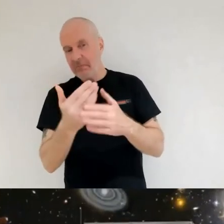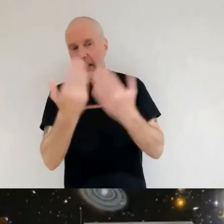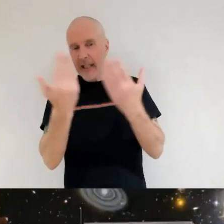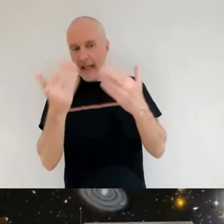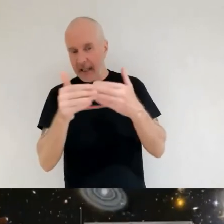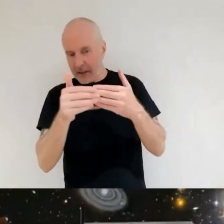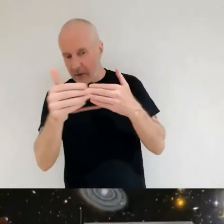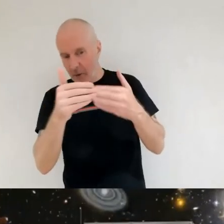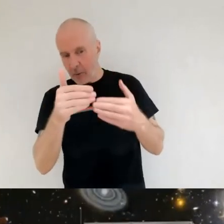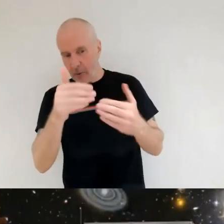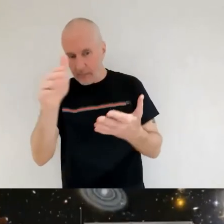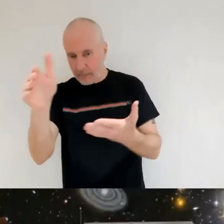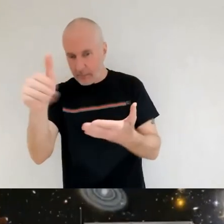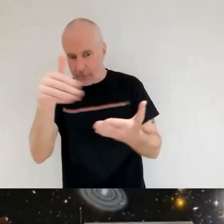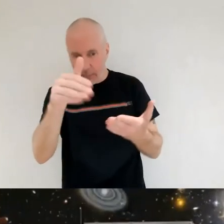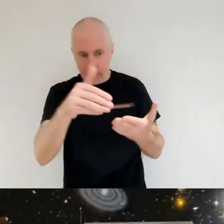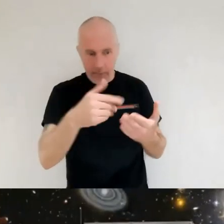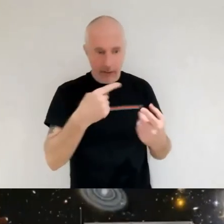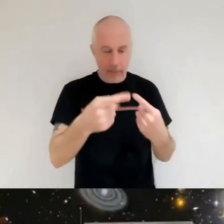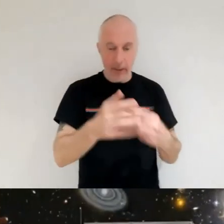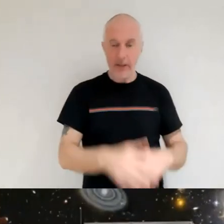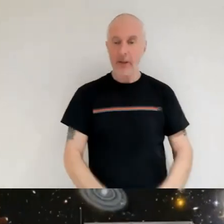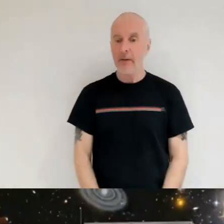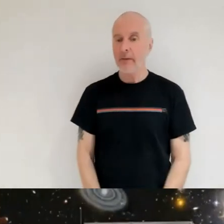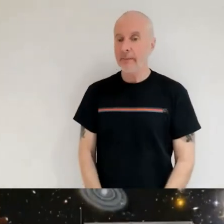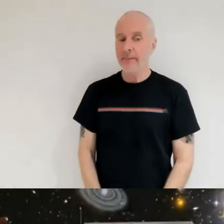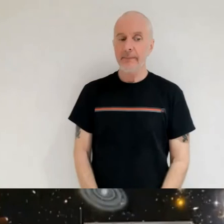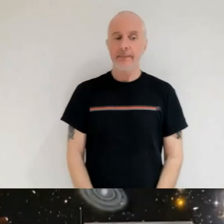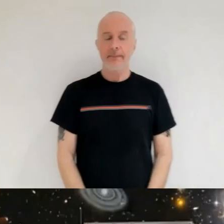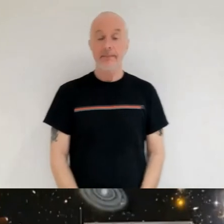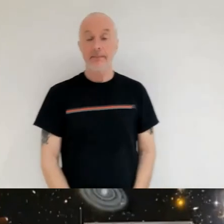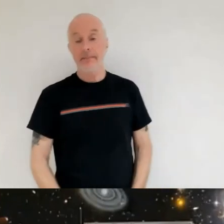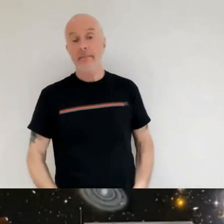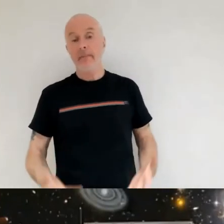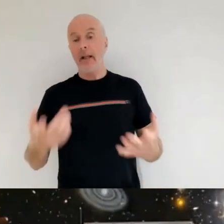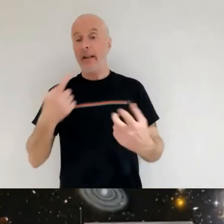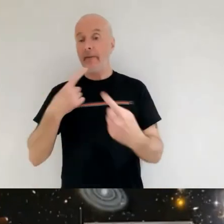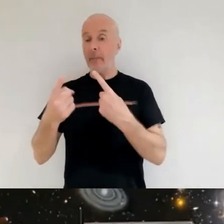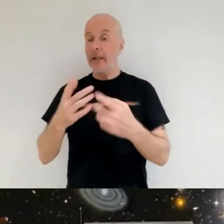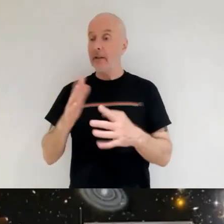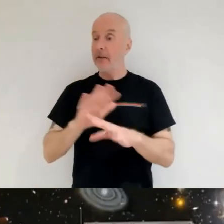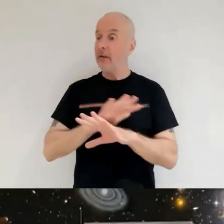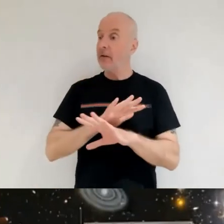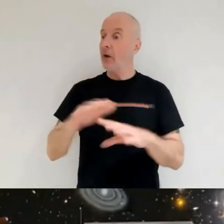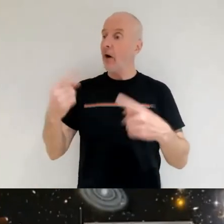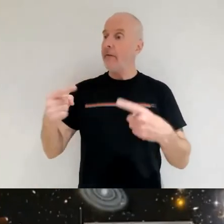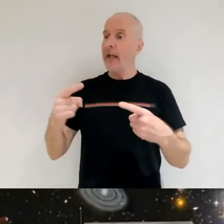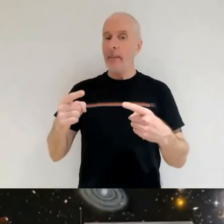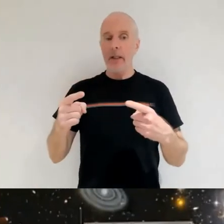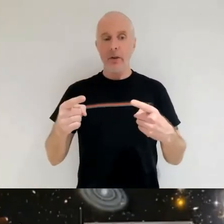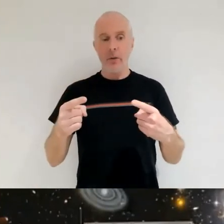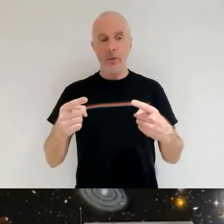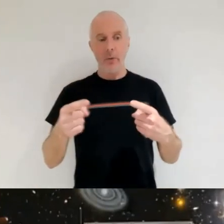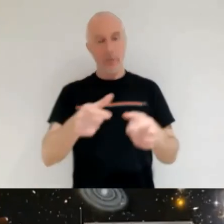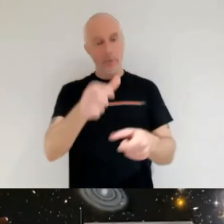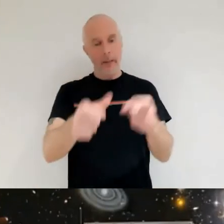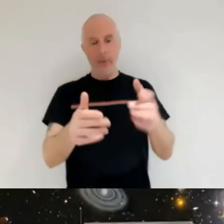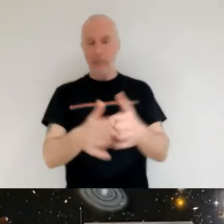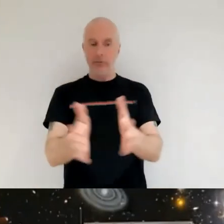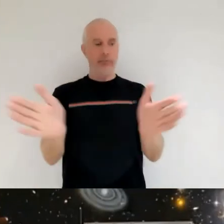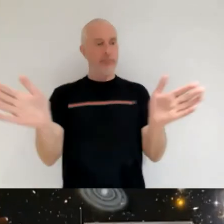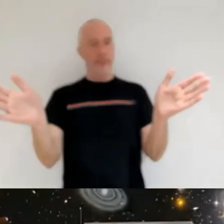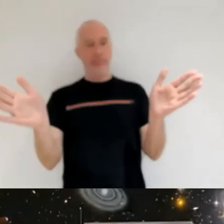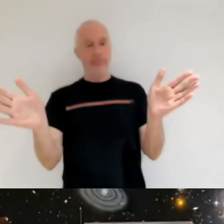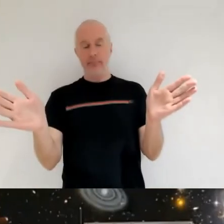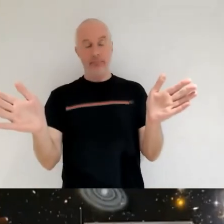to get information information like that won't necessarily be made available to the public or at least won't in uh immediately be made